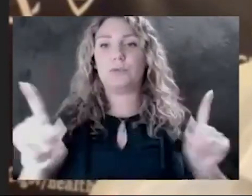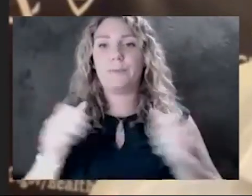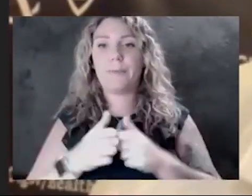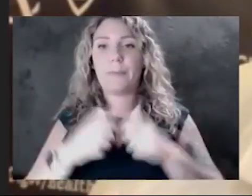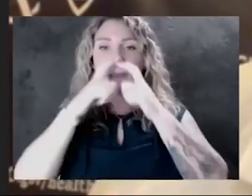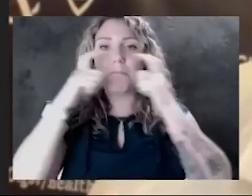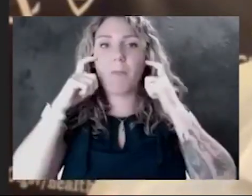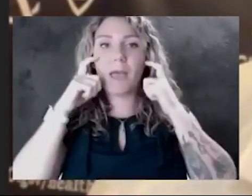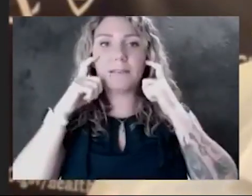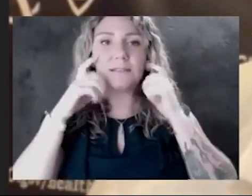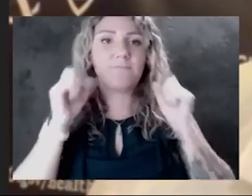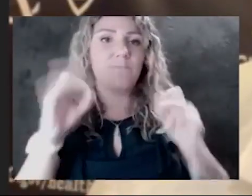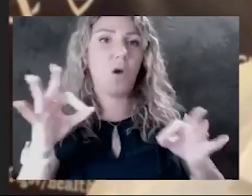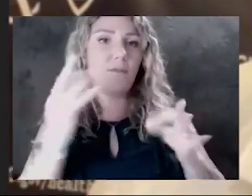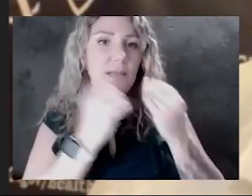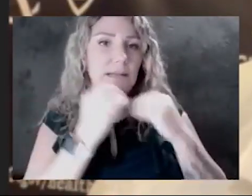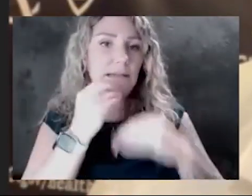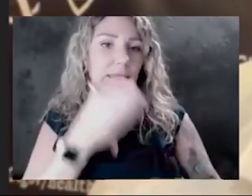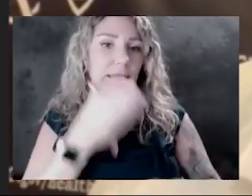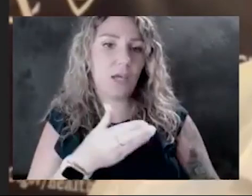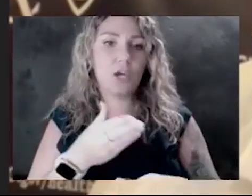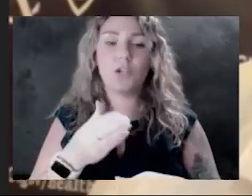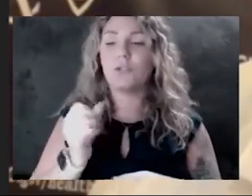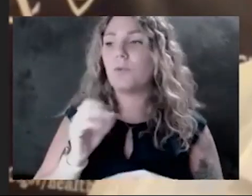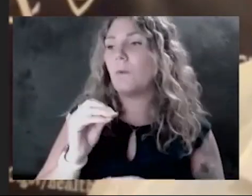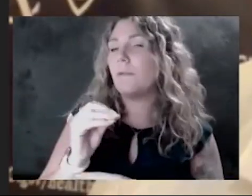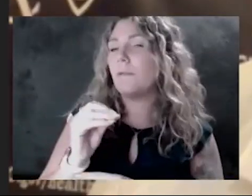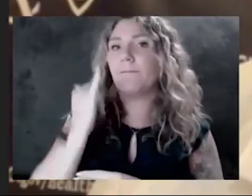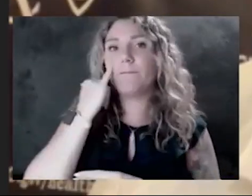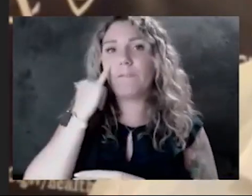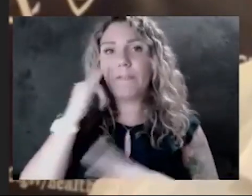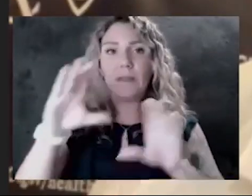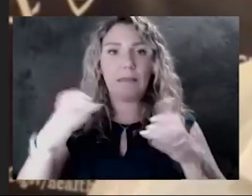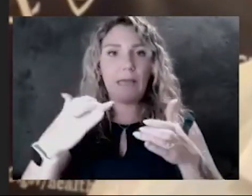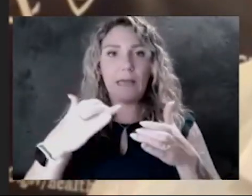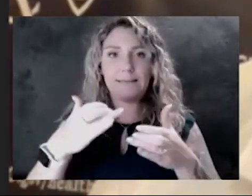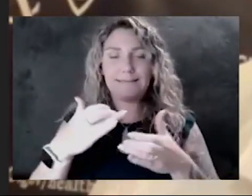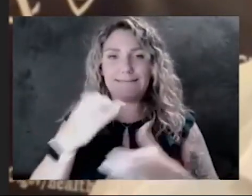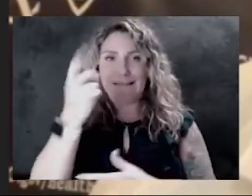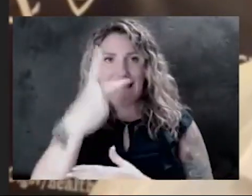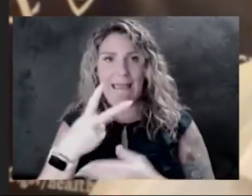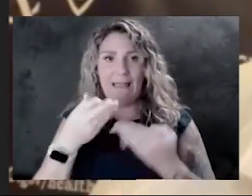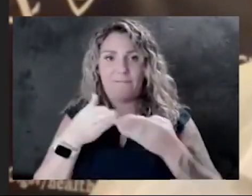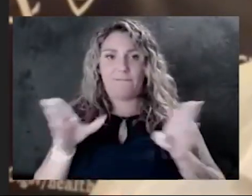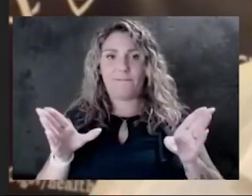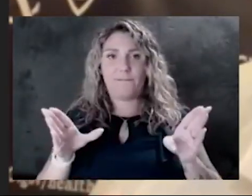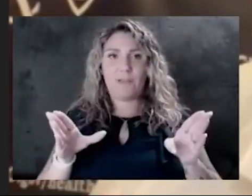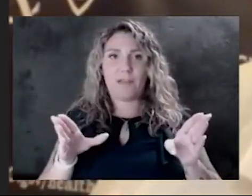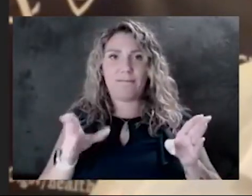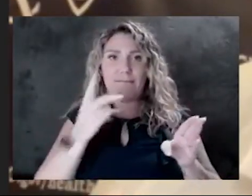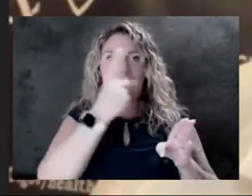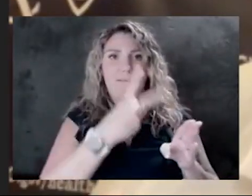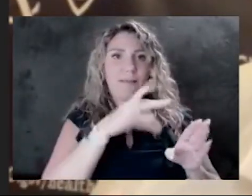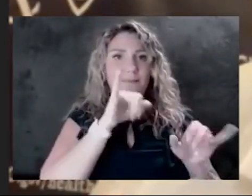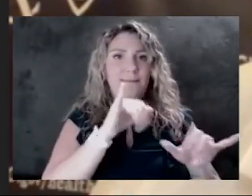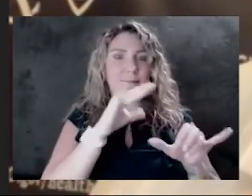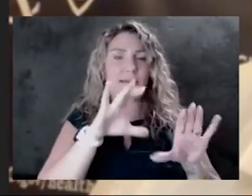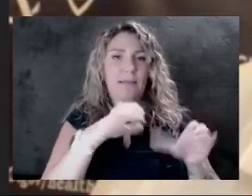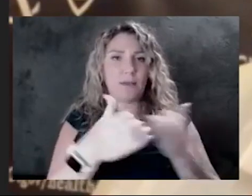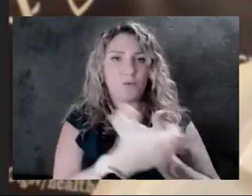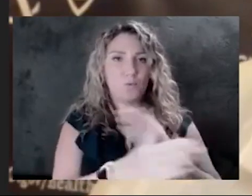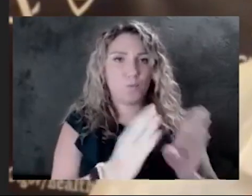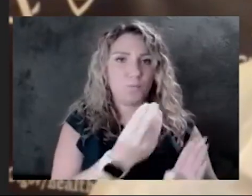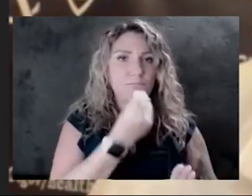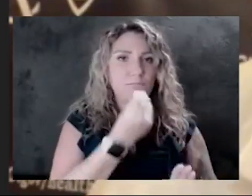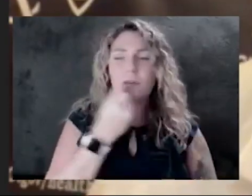there. So, if we break the class basically in half and half the folks stay in the class and eat there and